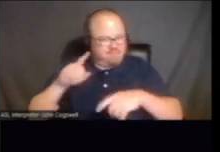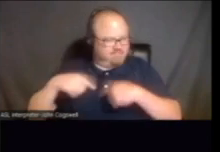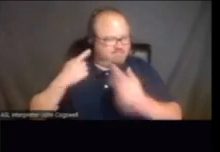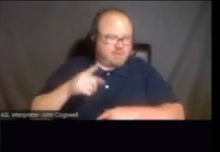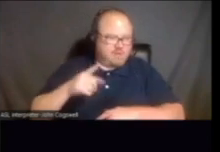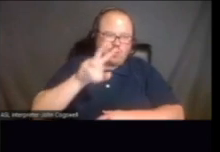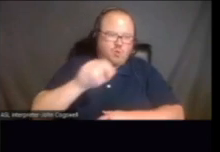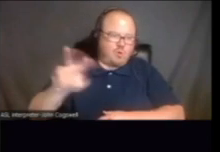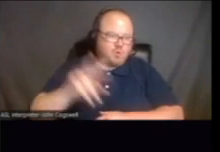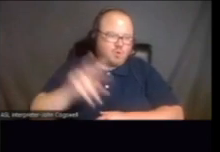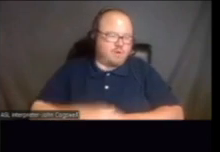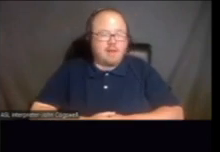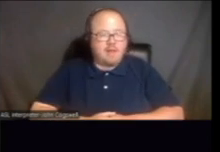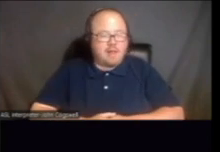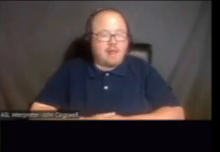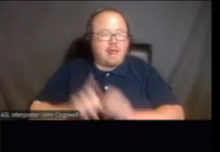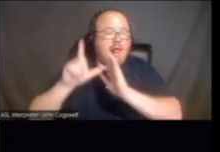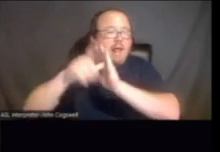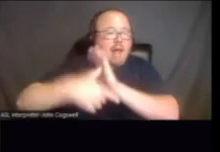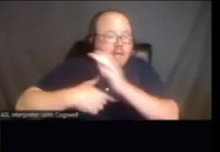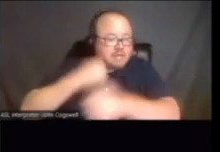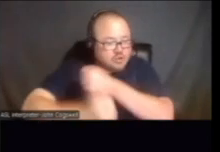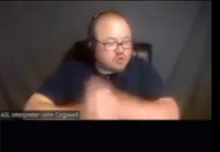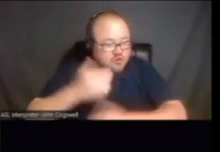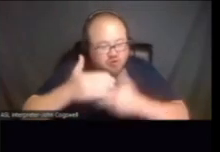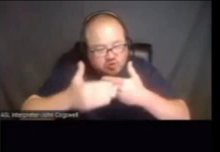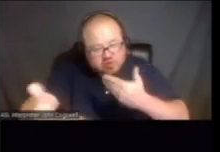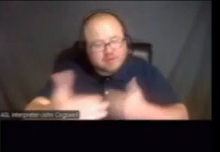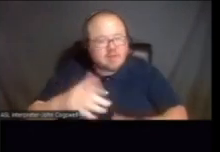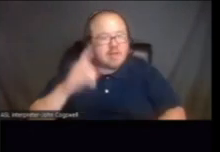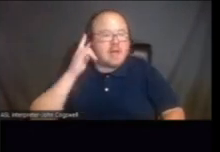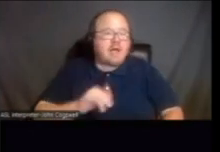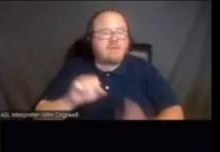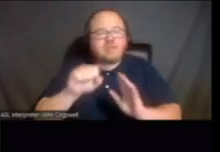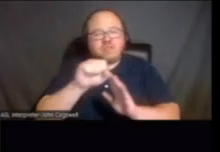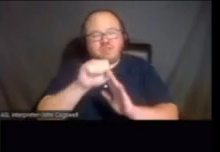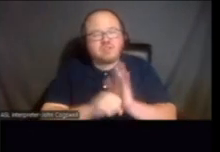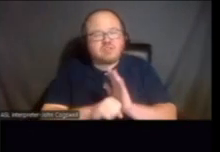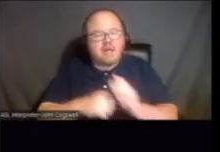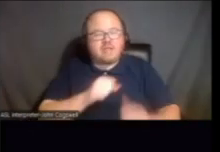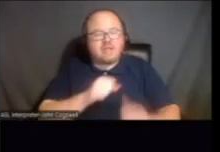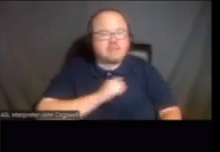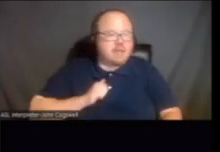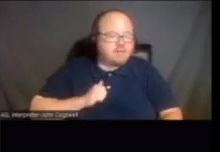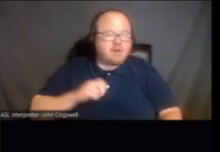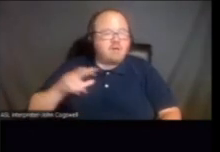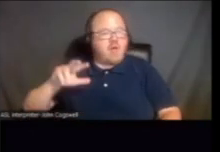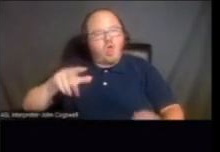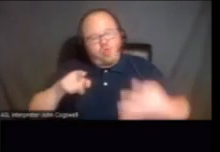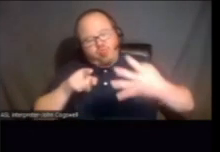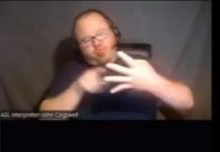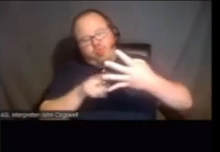later on in years, the California State Assembly honored the third Monday in September